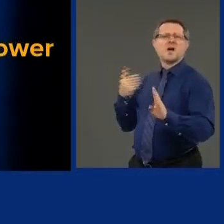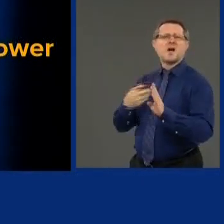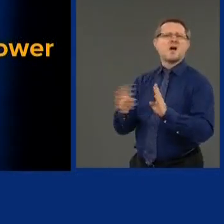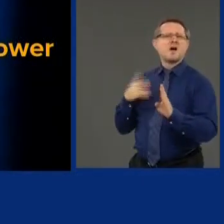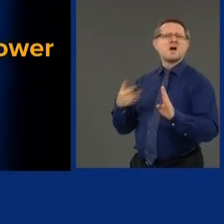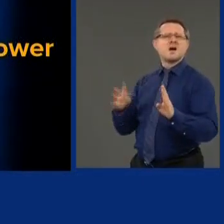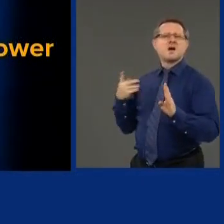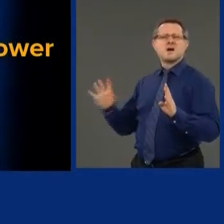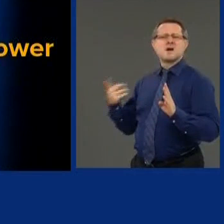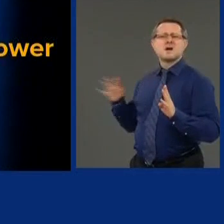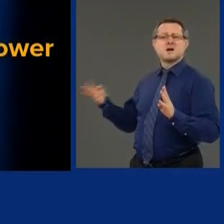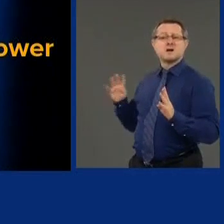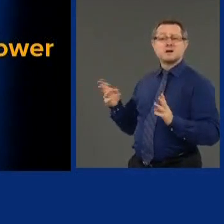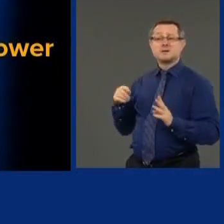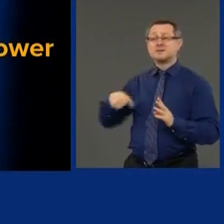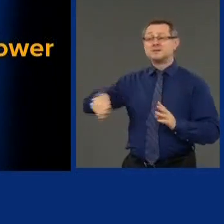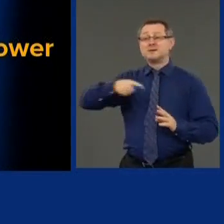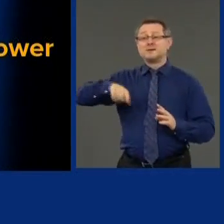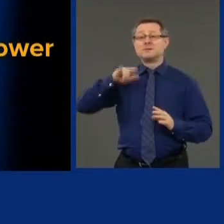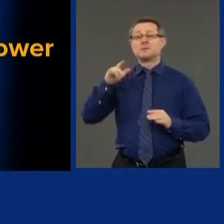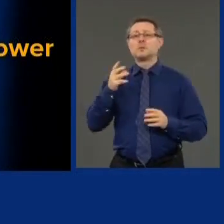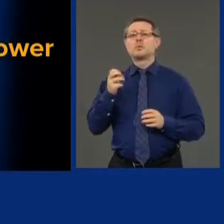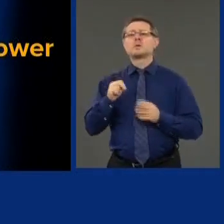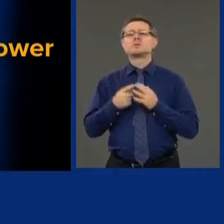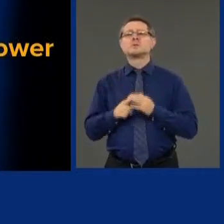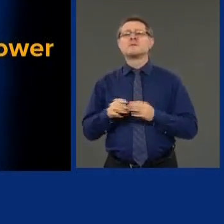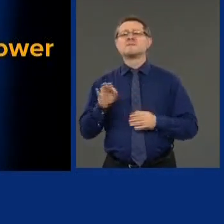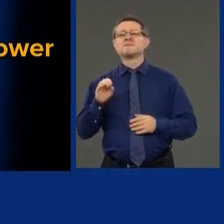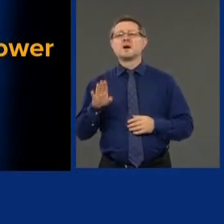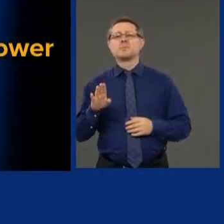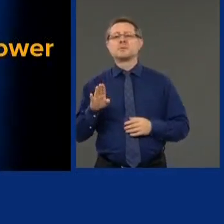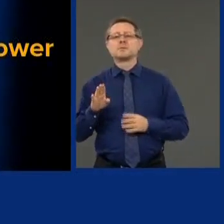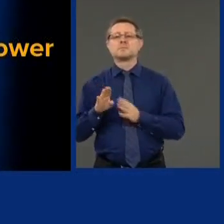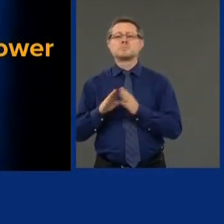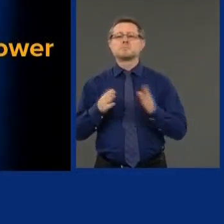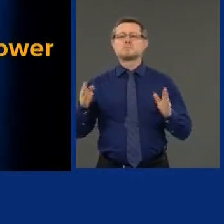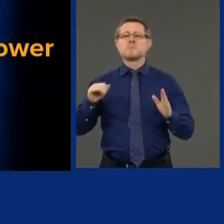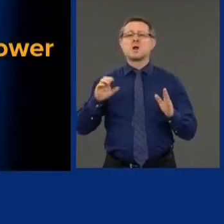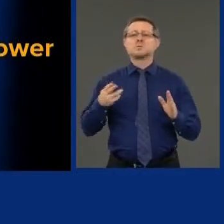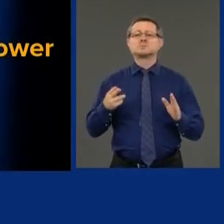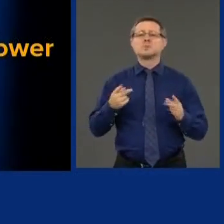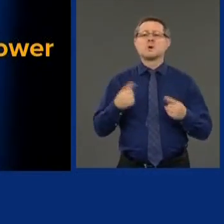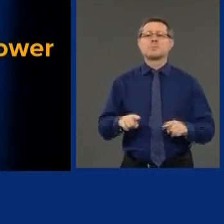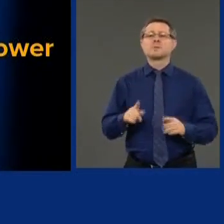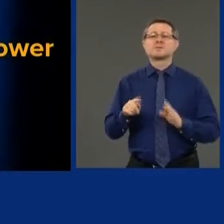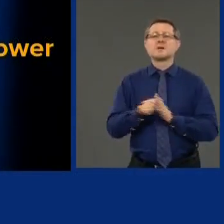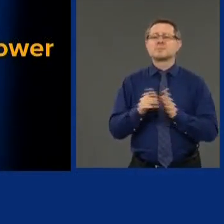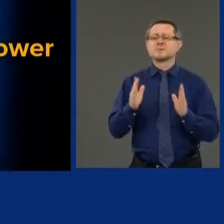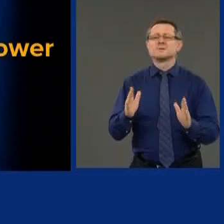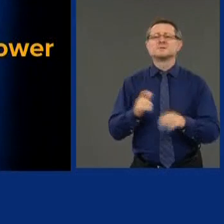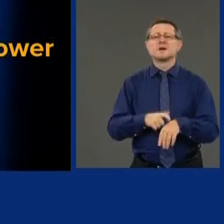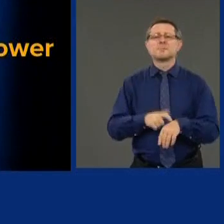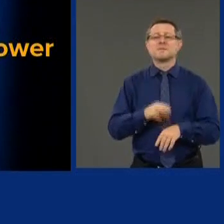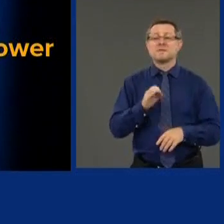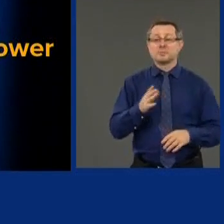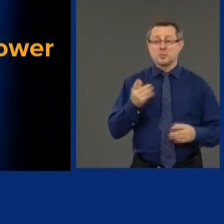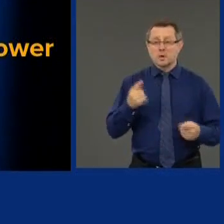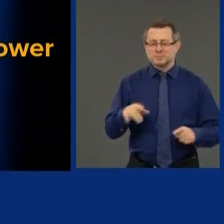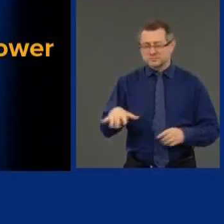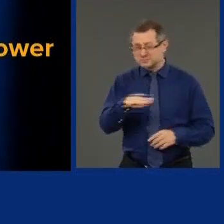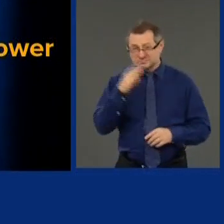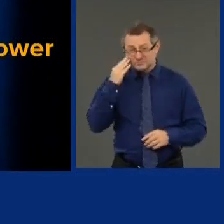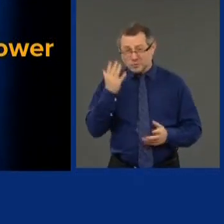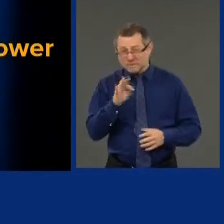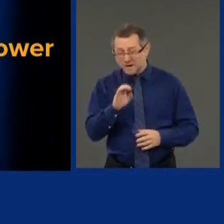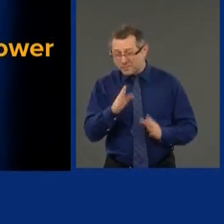up? In February, in March. You know what was going on in the airports in February and March? What was going